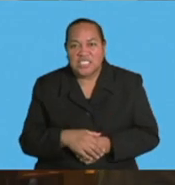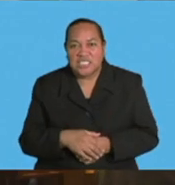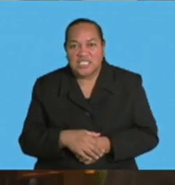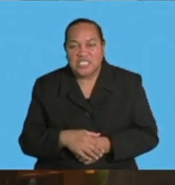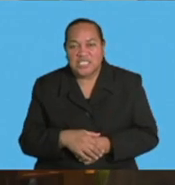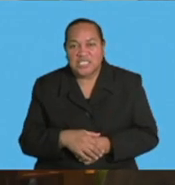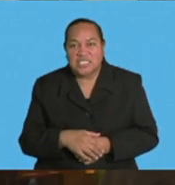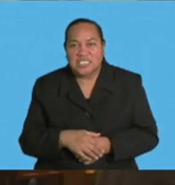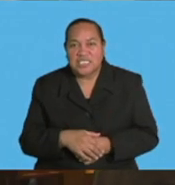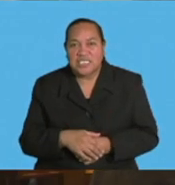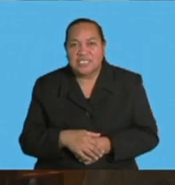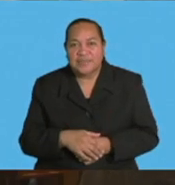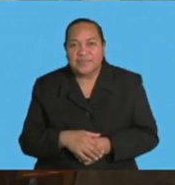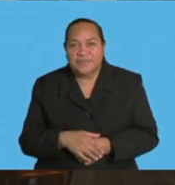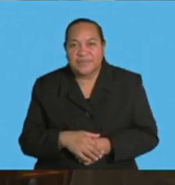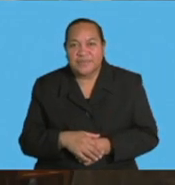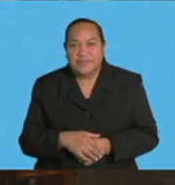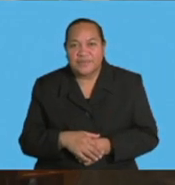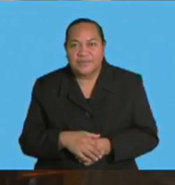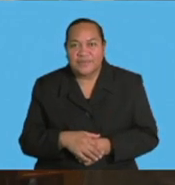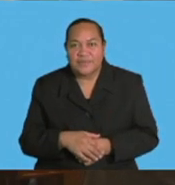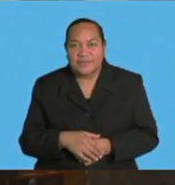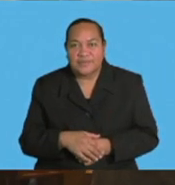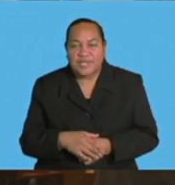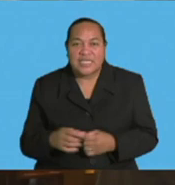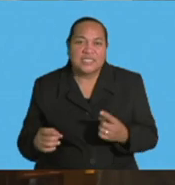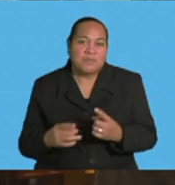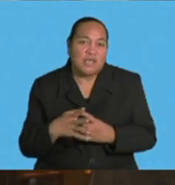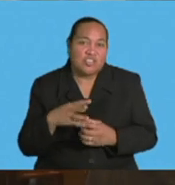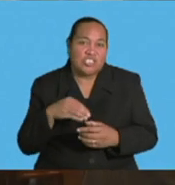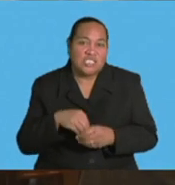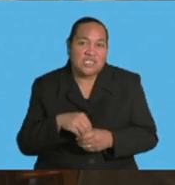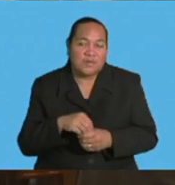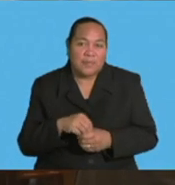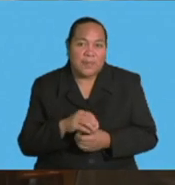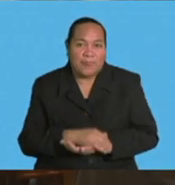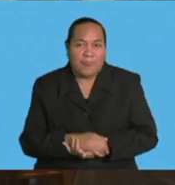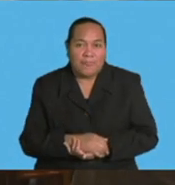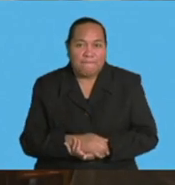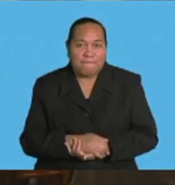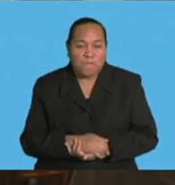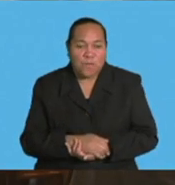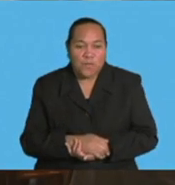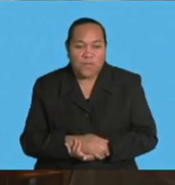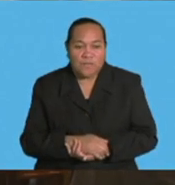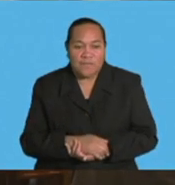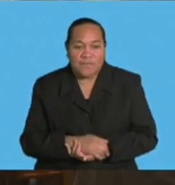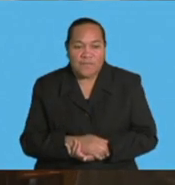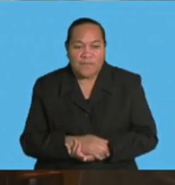particularly in the pushing of stores to the